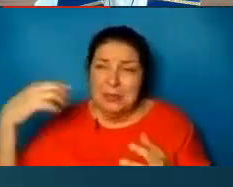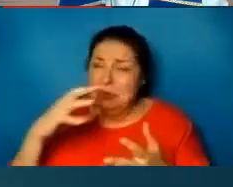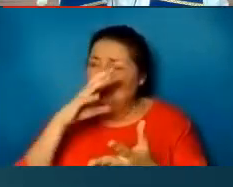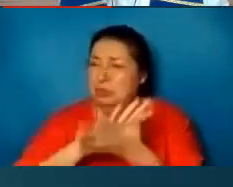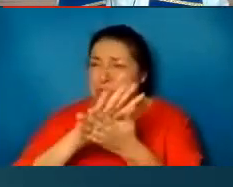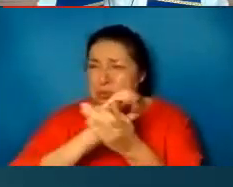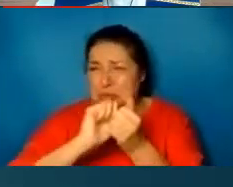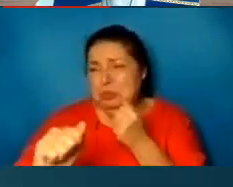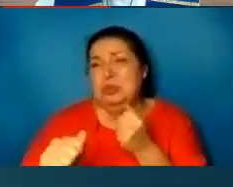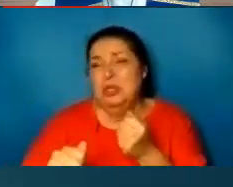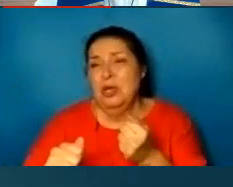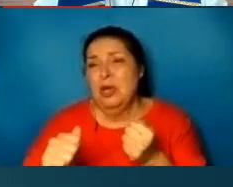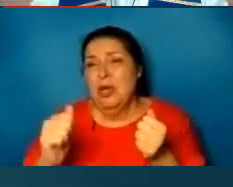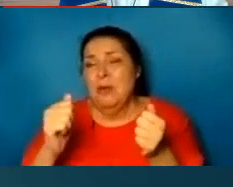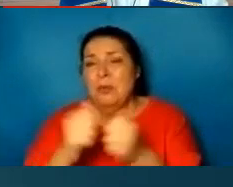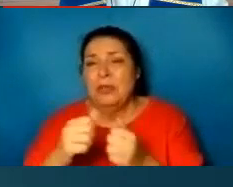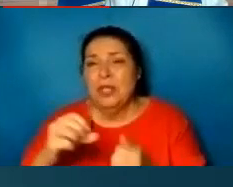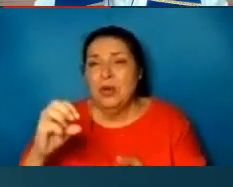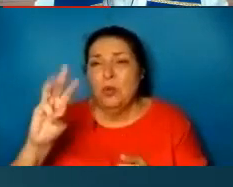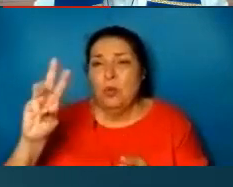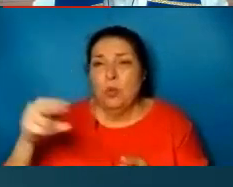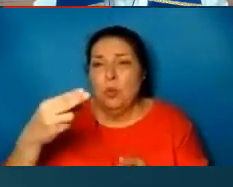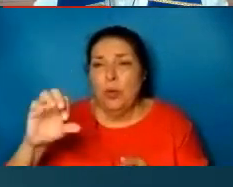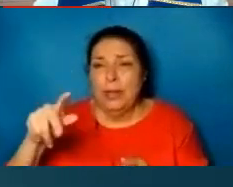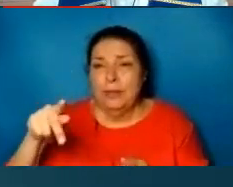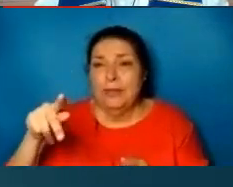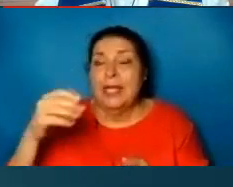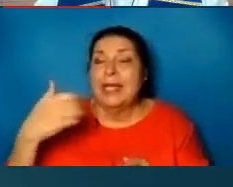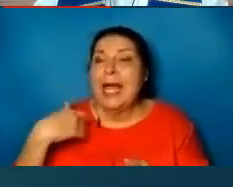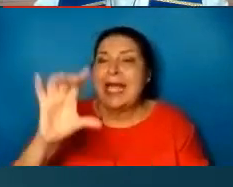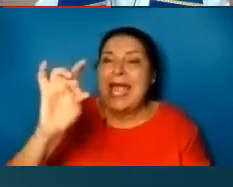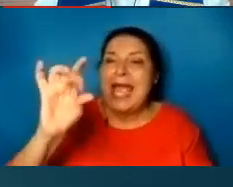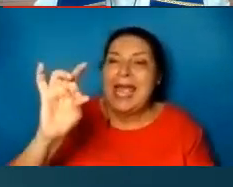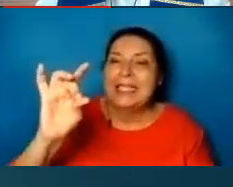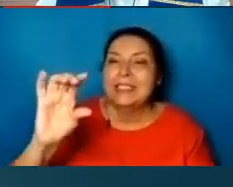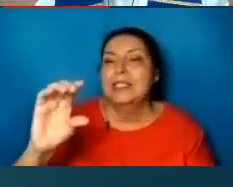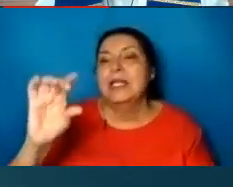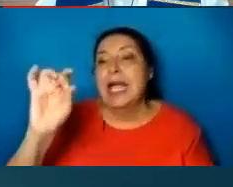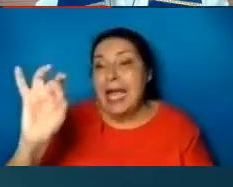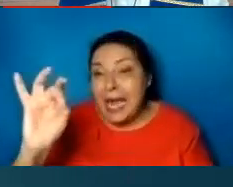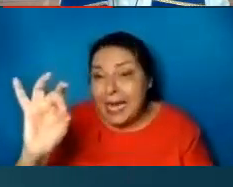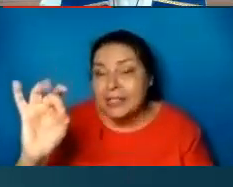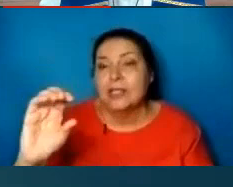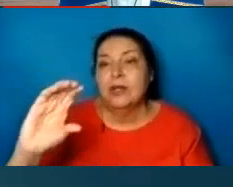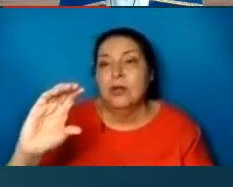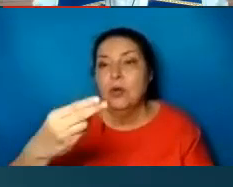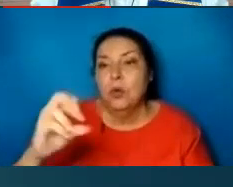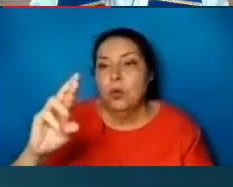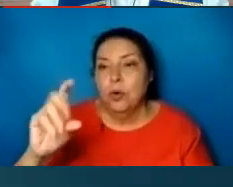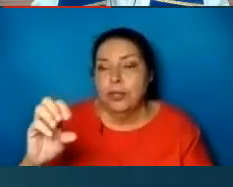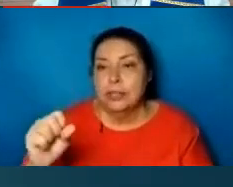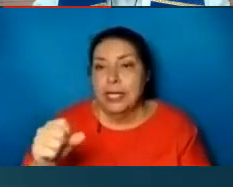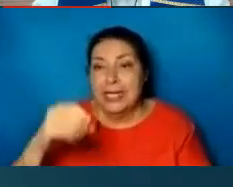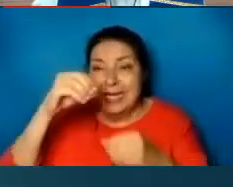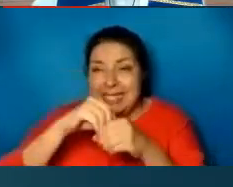a whip that had eight cords, and in the eight cords they had bits of bone embedded in it, so they would